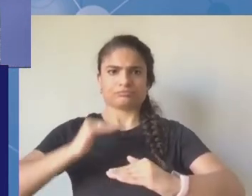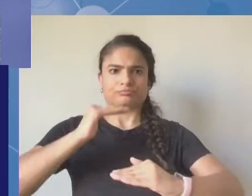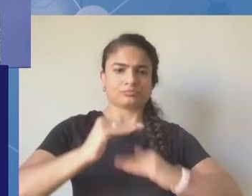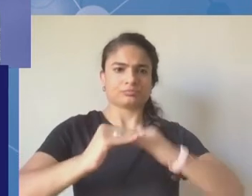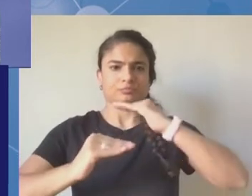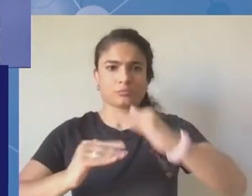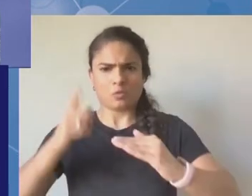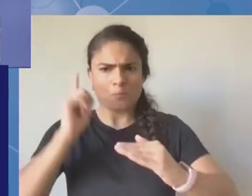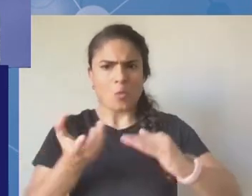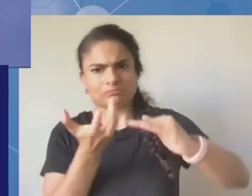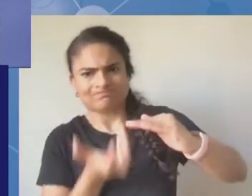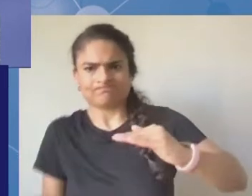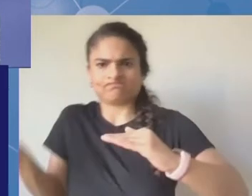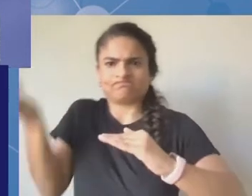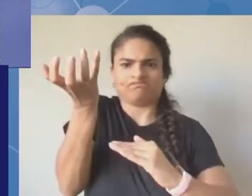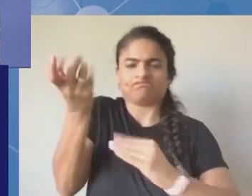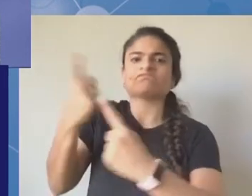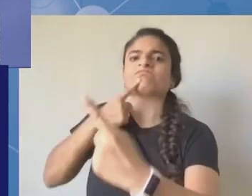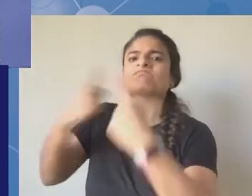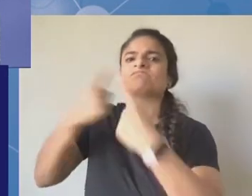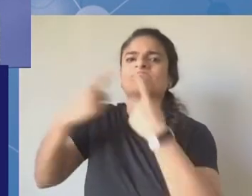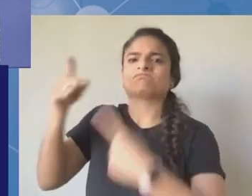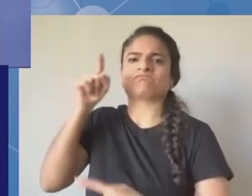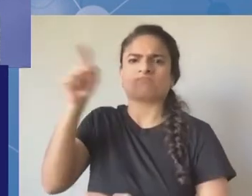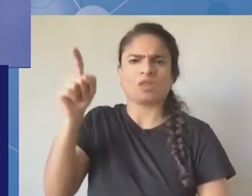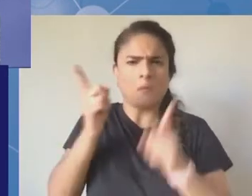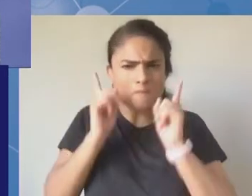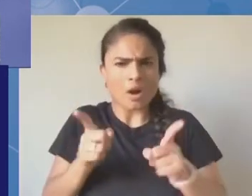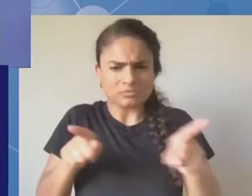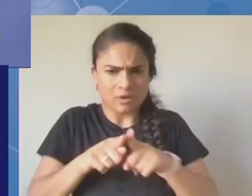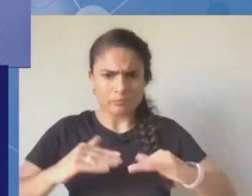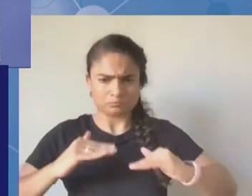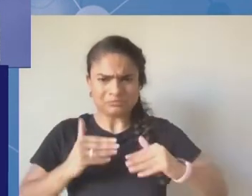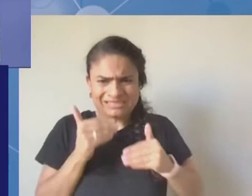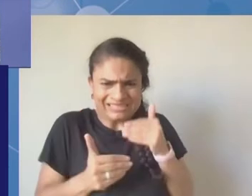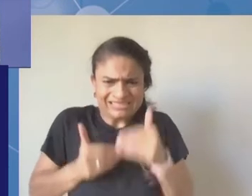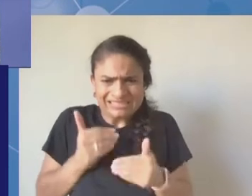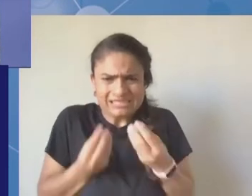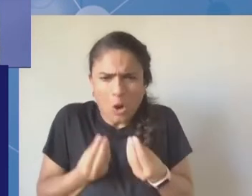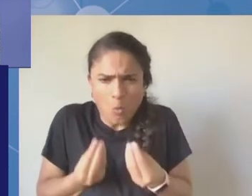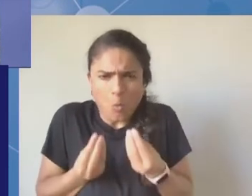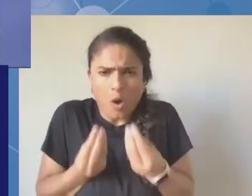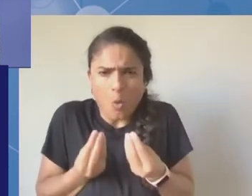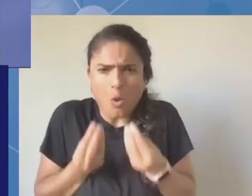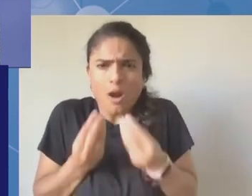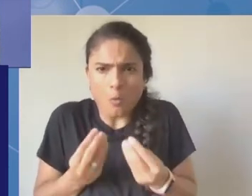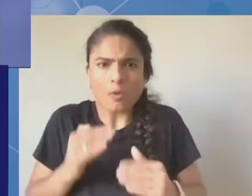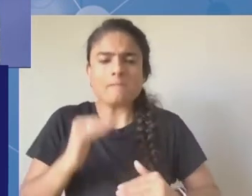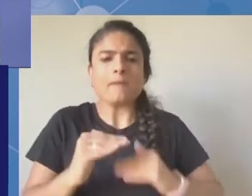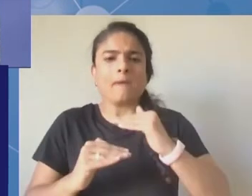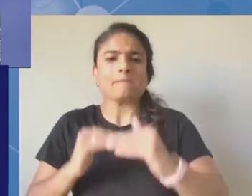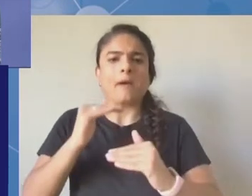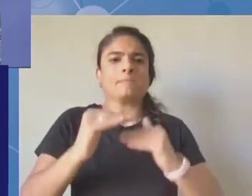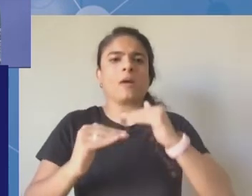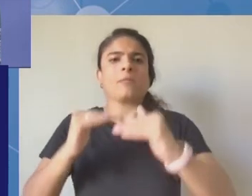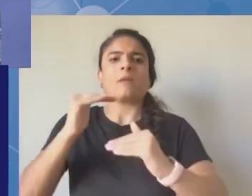incoming MAG chair listening. Let's make this, again, a big issue next year, as it was in 2017. And to some extent,